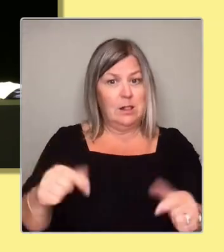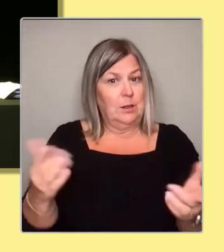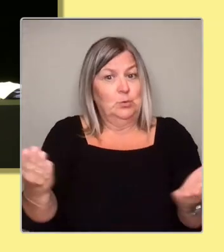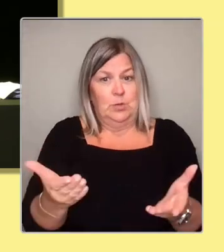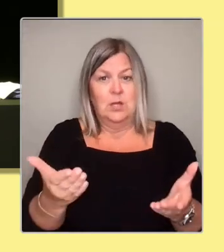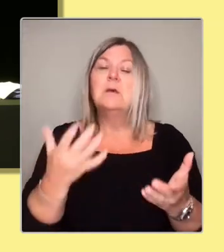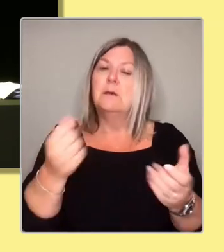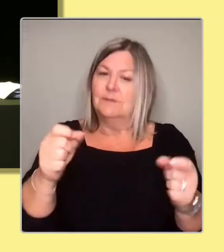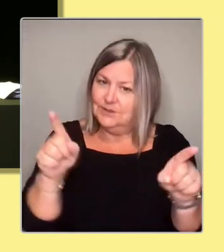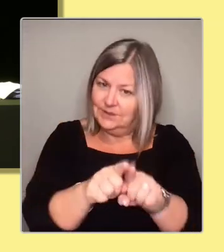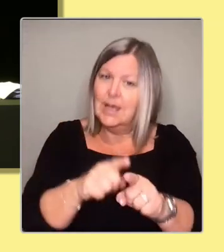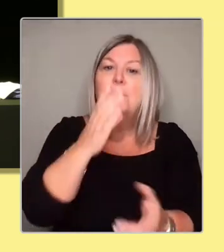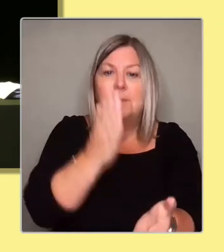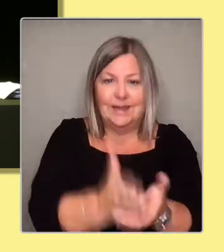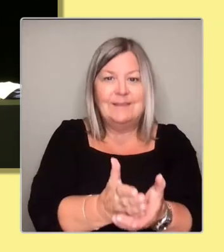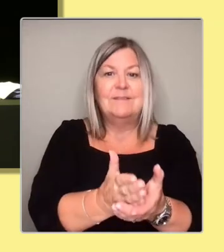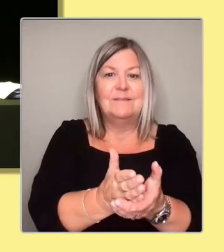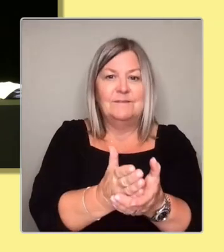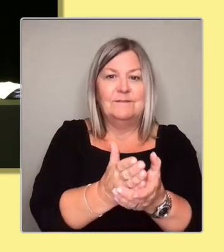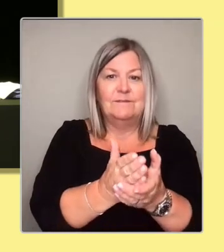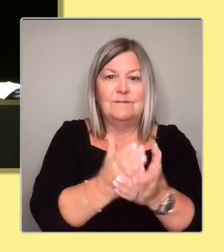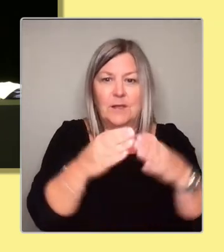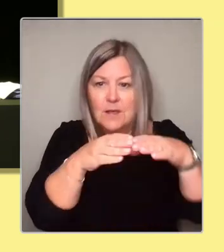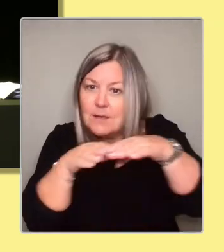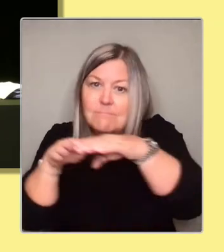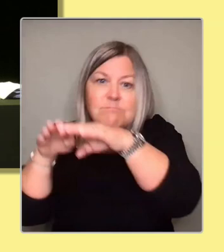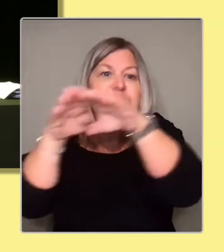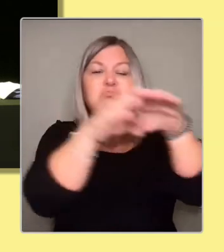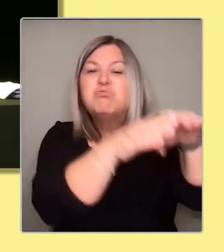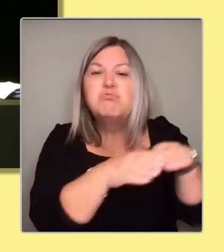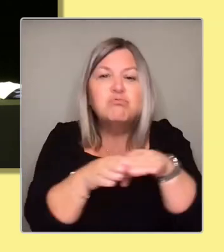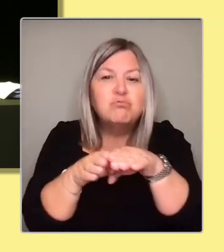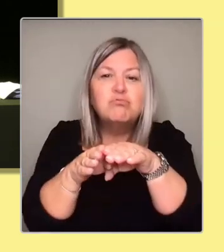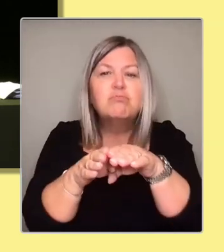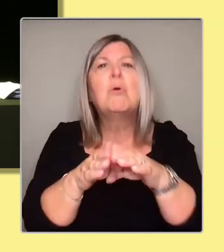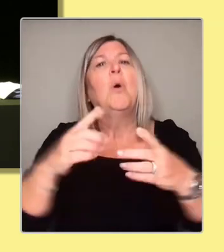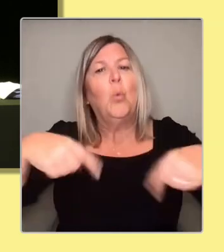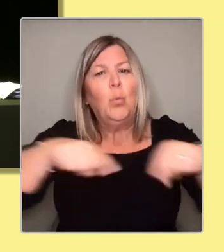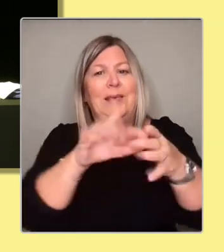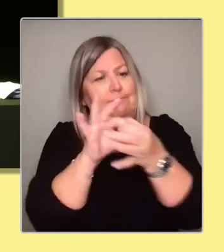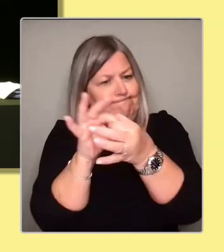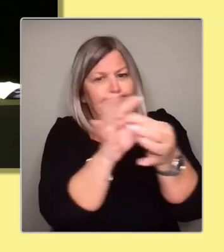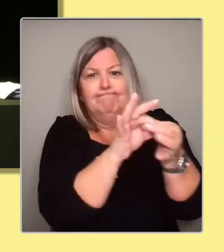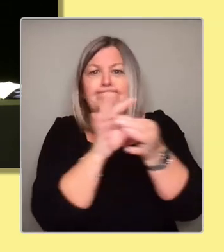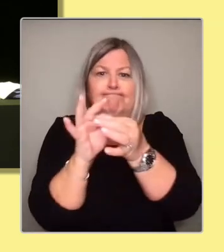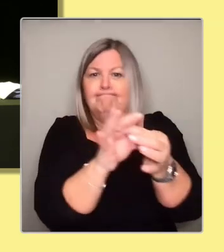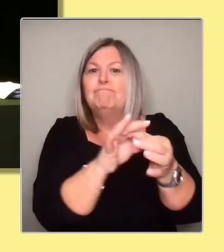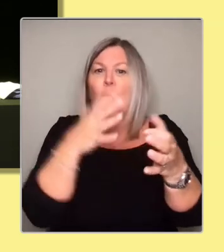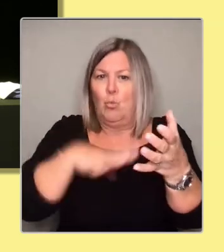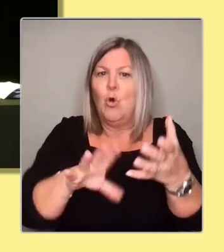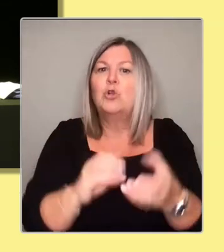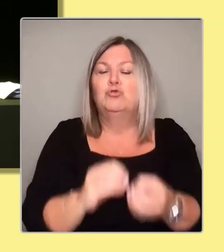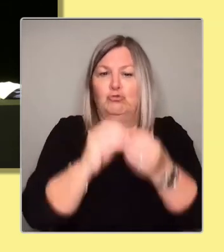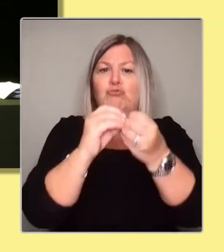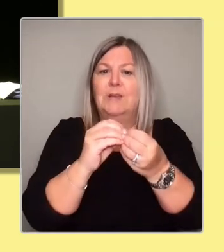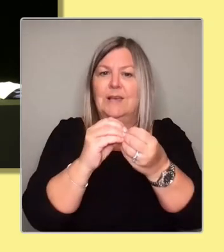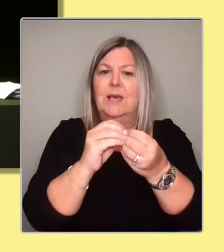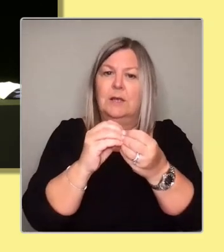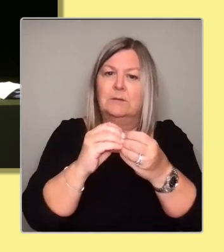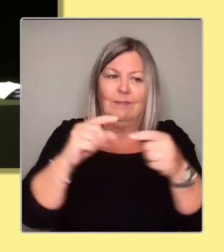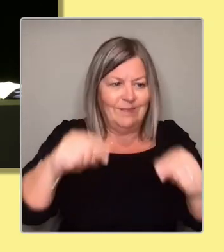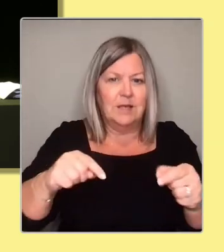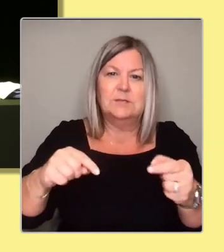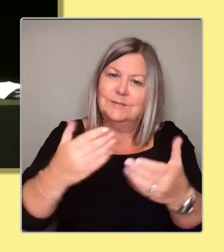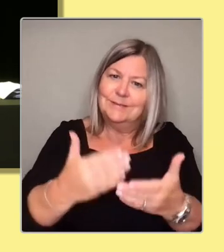Uniformity is not unity. We are united whilst creating the space to debate and discuss. And the last thing I'll say